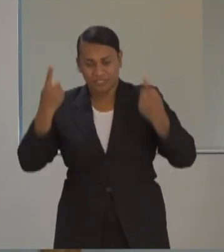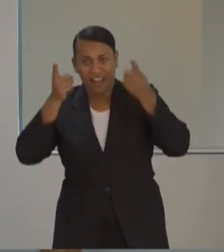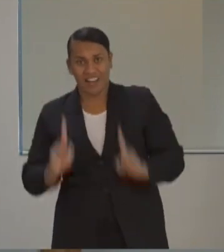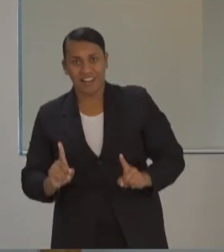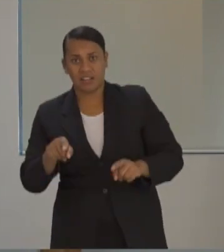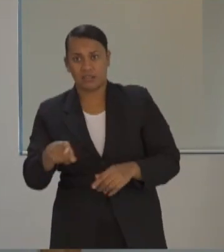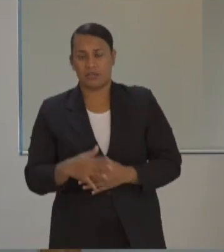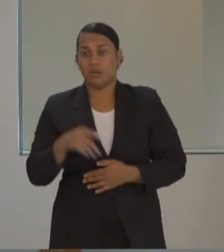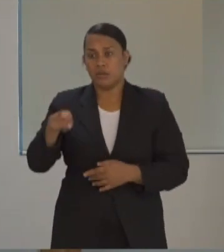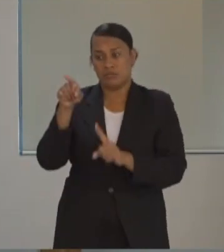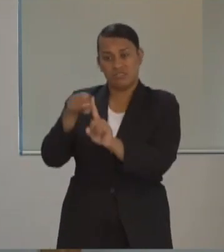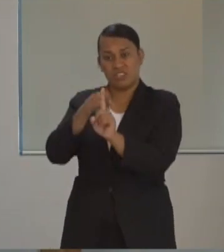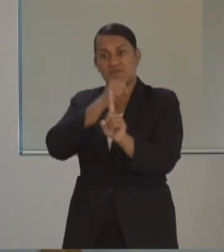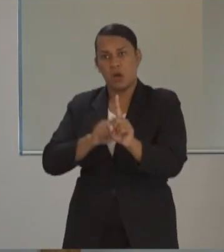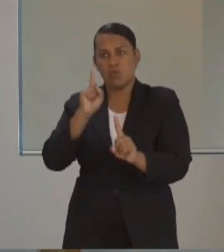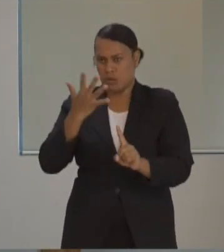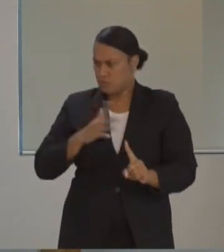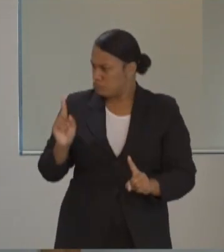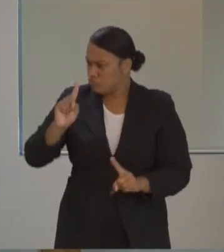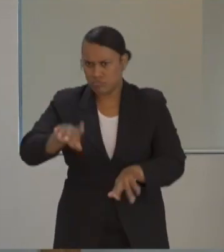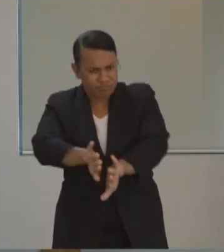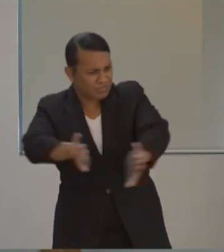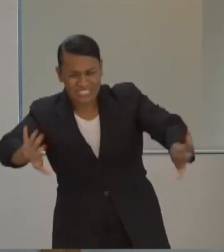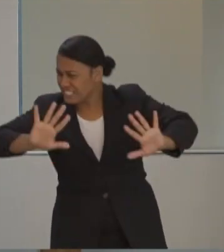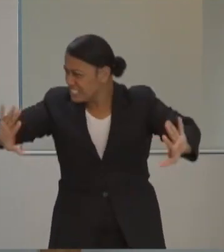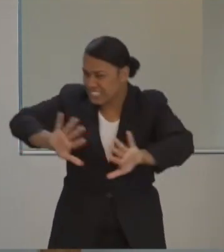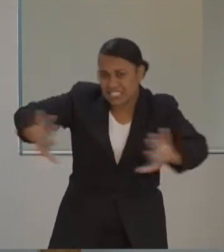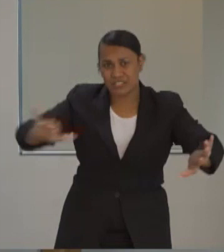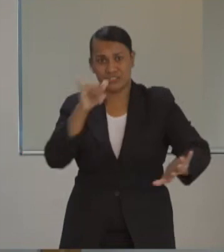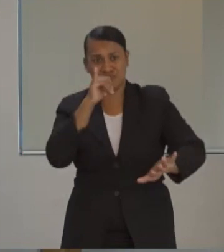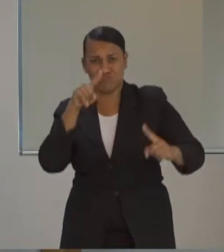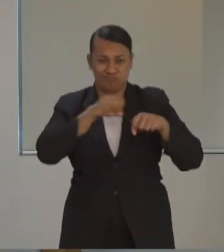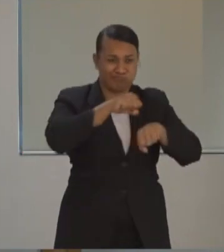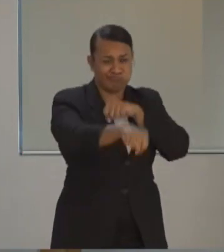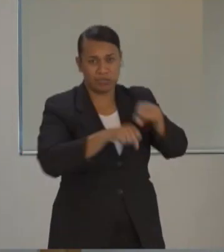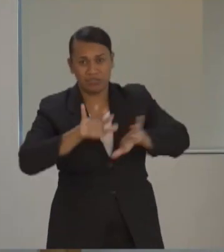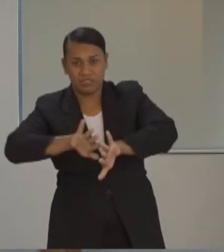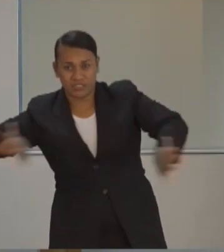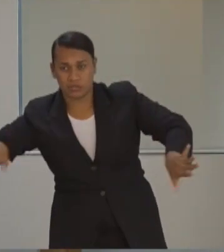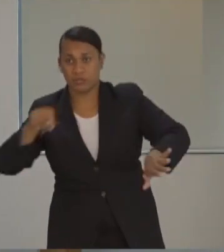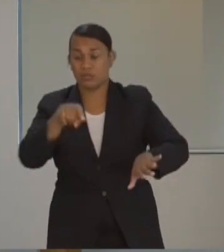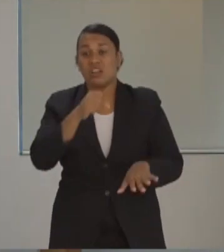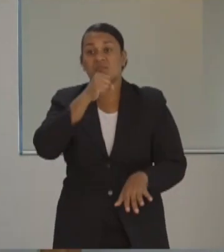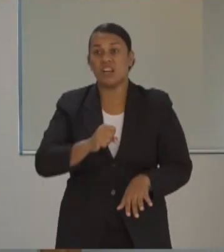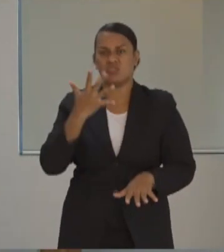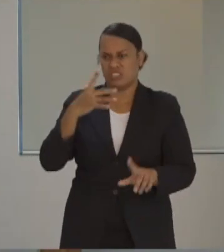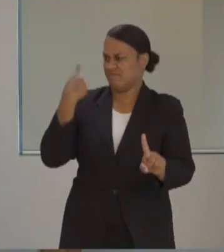a public gathering, a drinking party. A homebrew drinking party, before he was brutally killed.